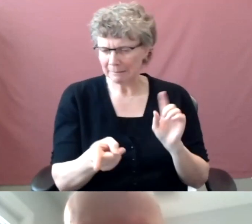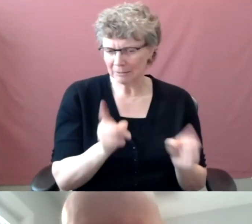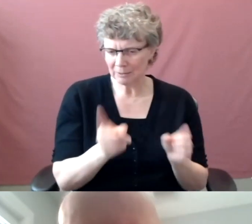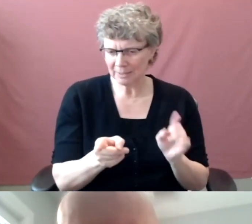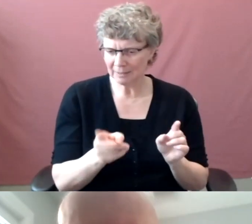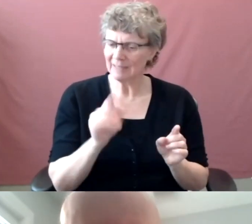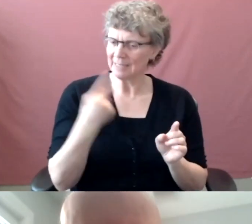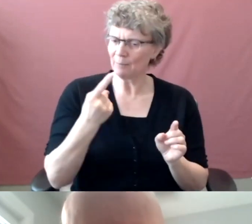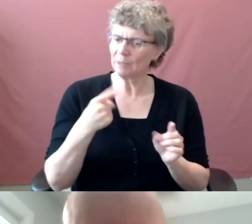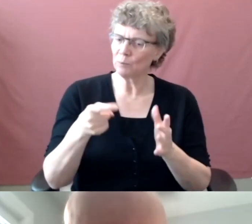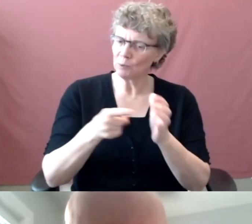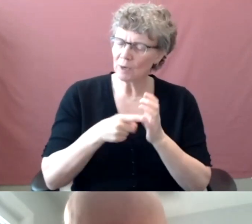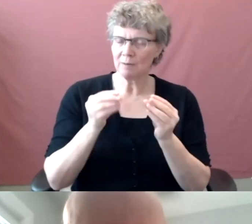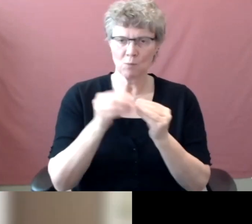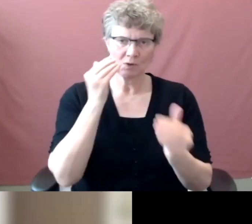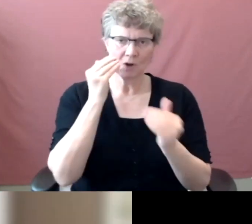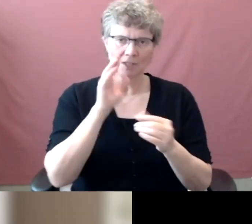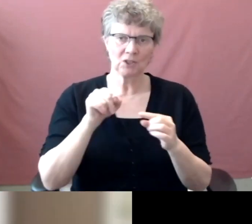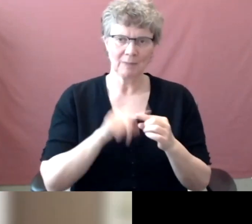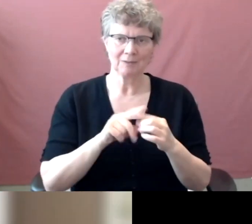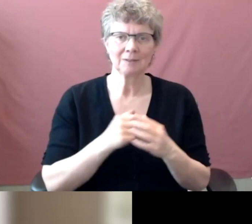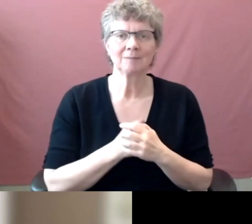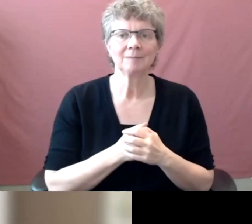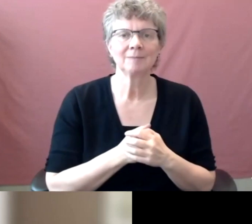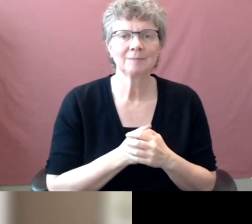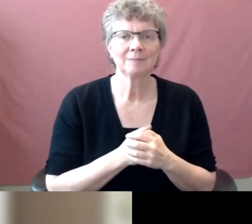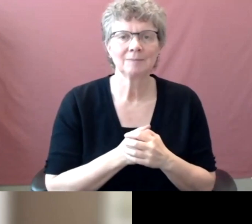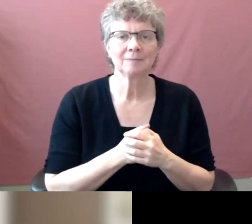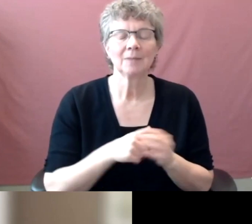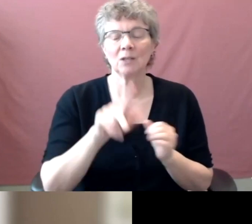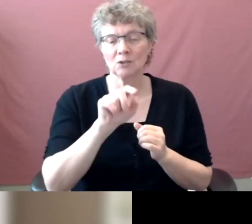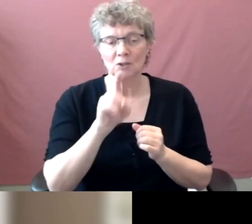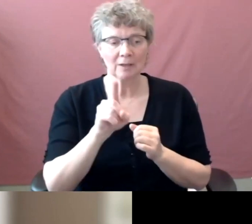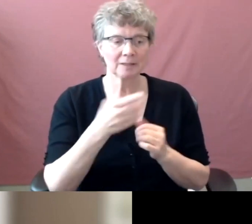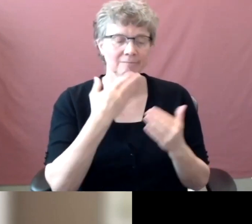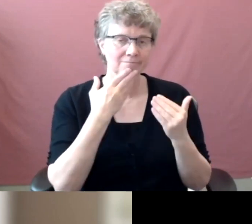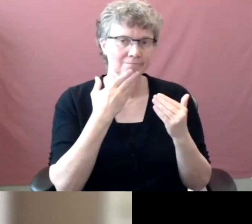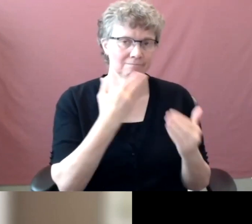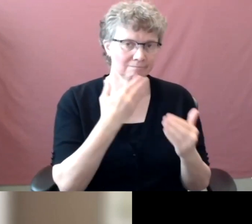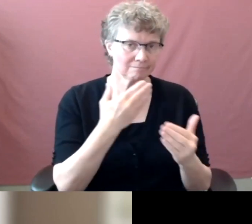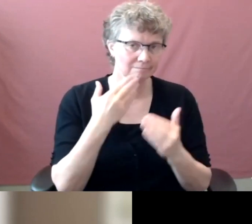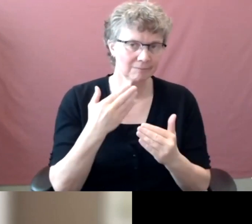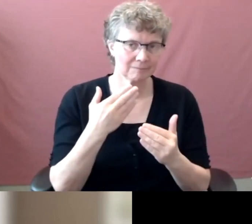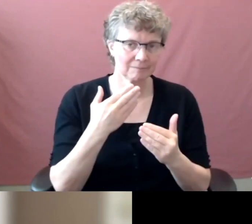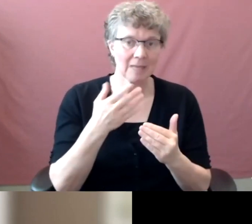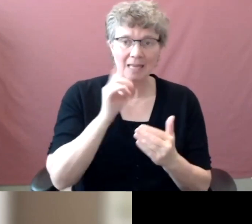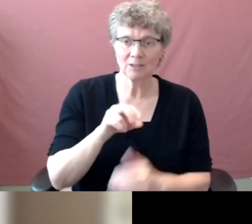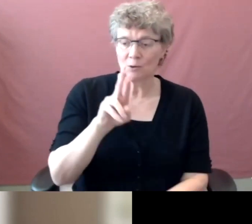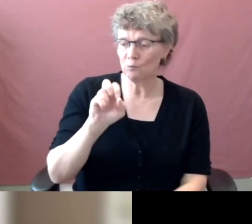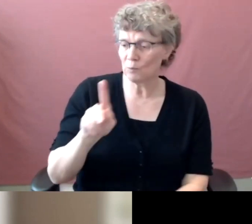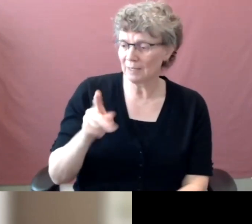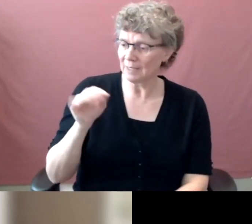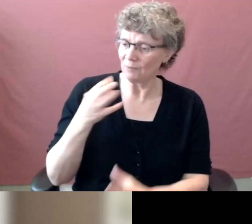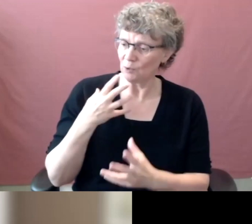Thank you, Rick. Thank you, Brian, Mike. Um, and again, Rick, offer stands. If you want to send something off to Mike and Brian,